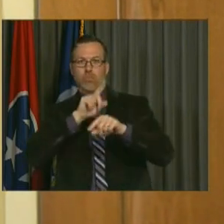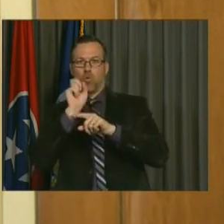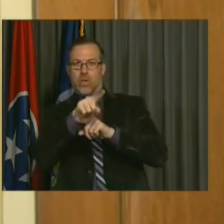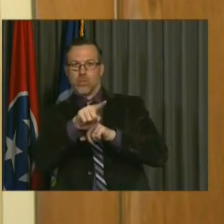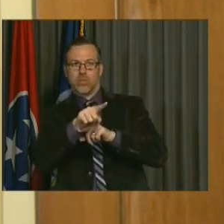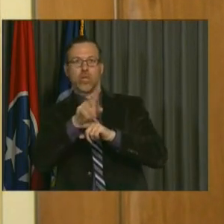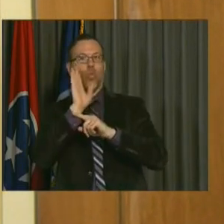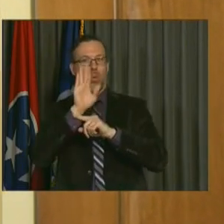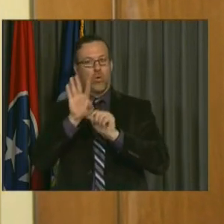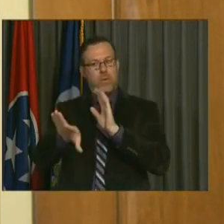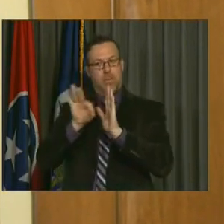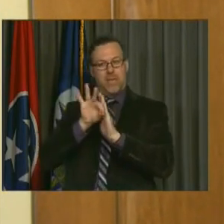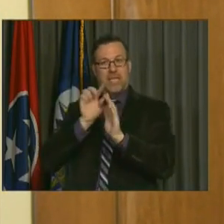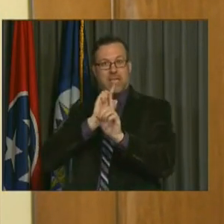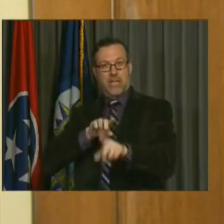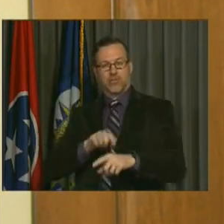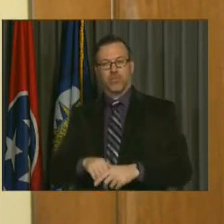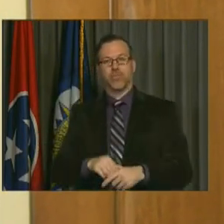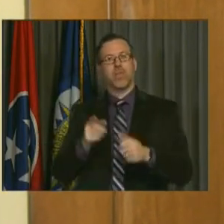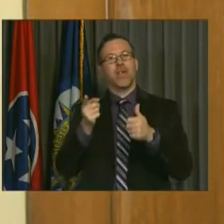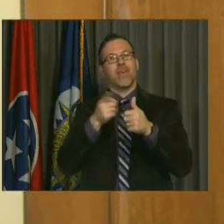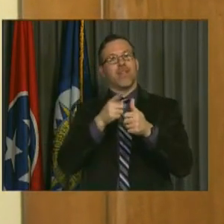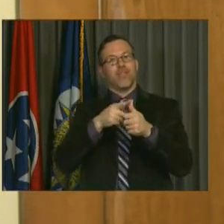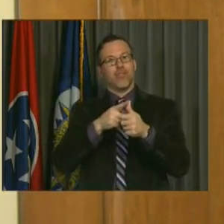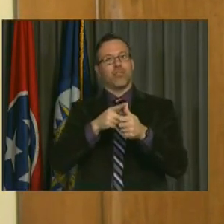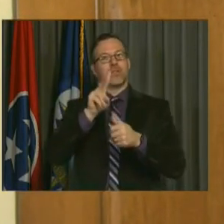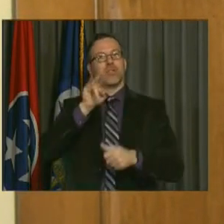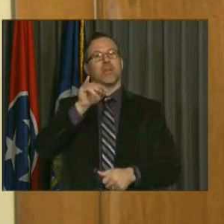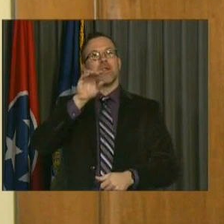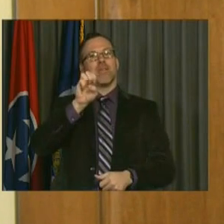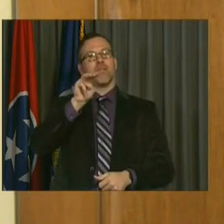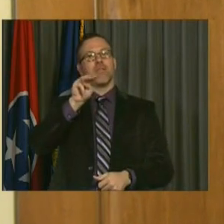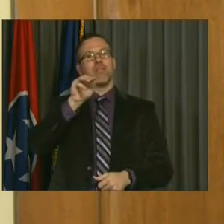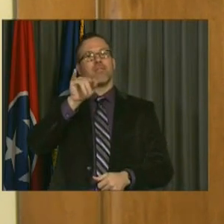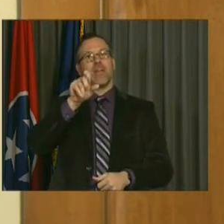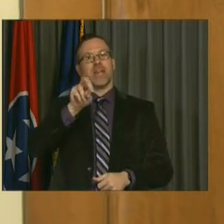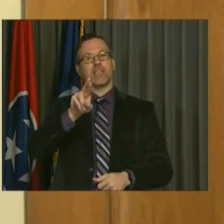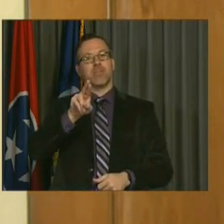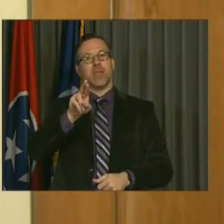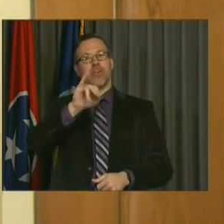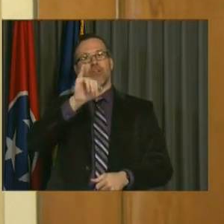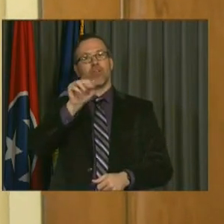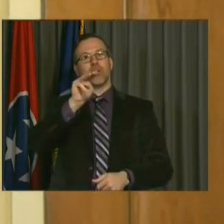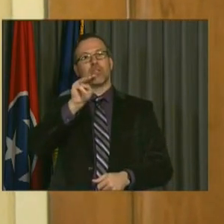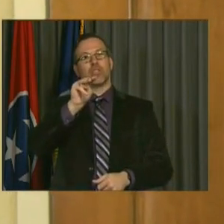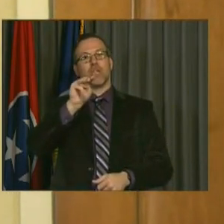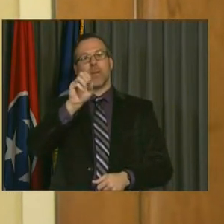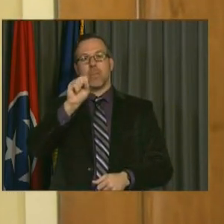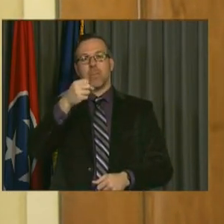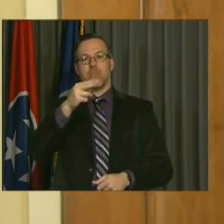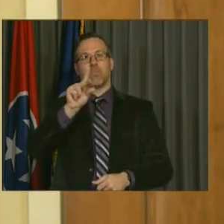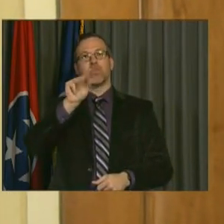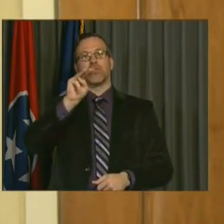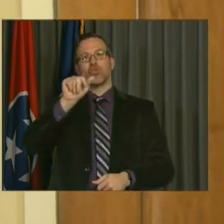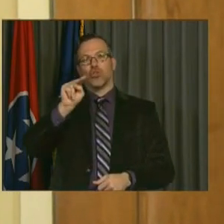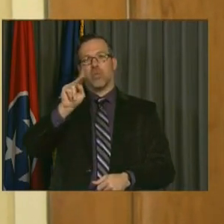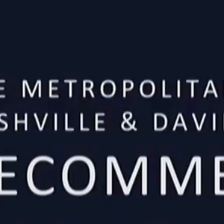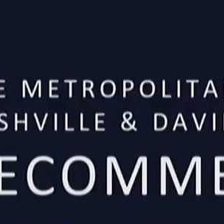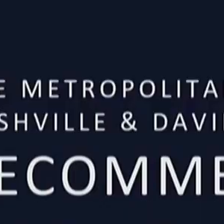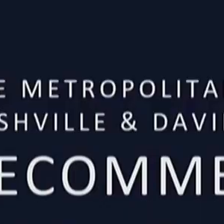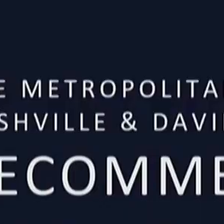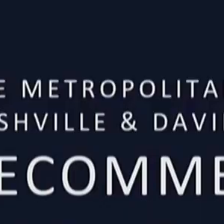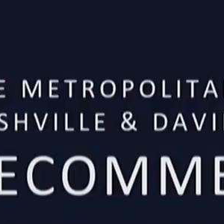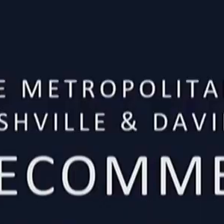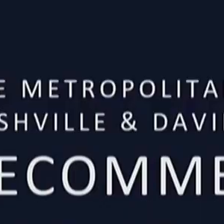Our first question comes from none other than Vice Mayor Jim Shulman. I believe your microphone has been unmuted. Vice Mayor Shulman.